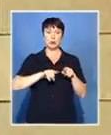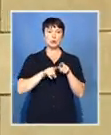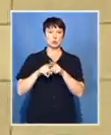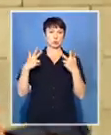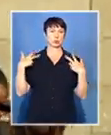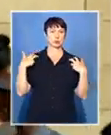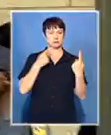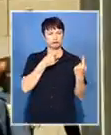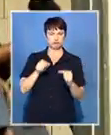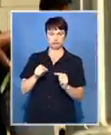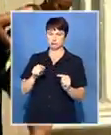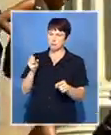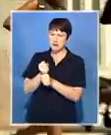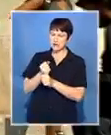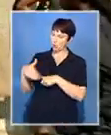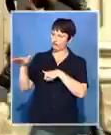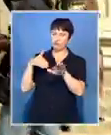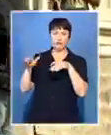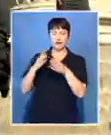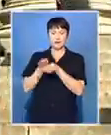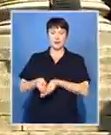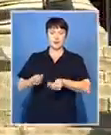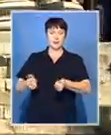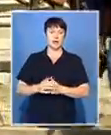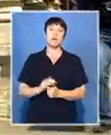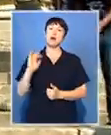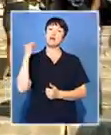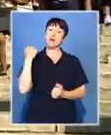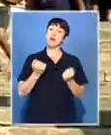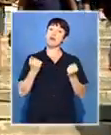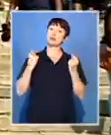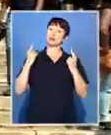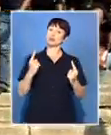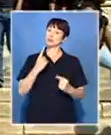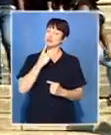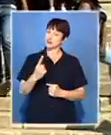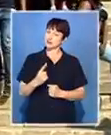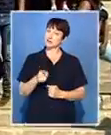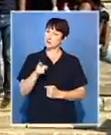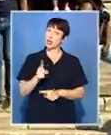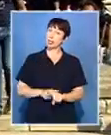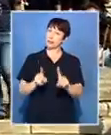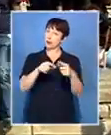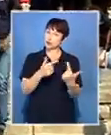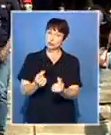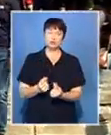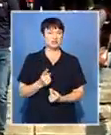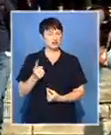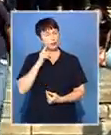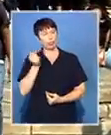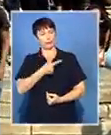university said the protest was a violation of an earlier court order. Haseena Ghori, SABC News, WETS